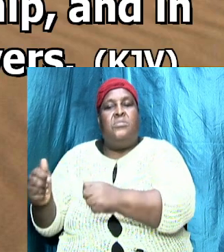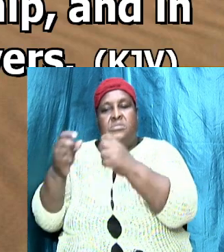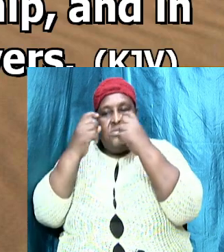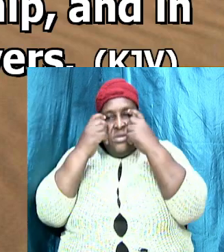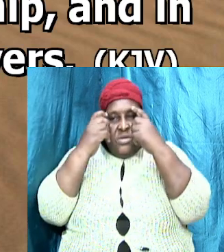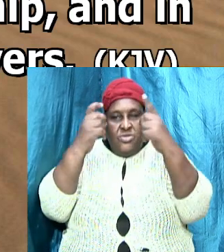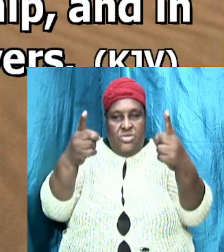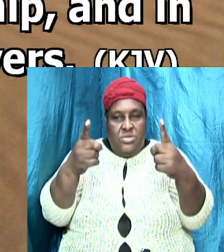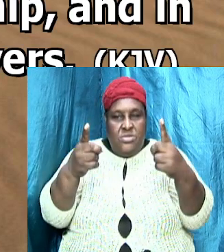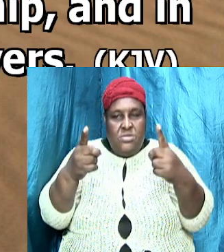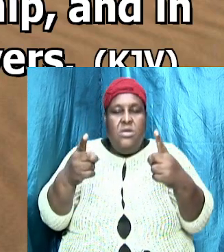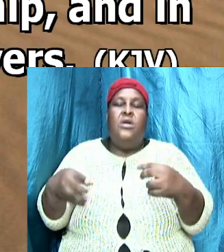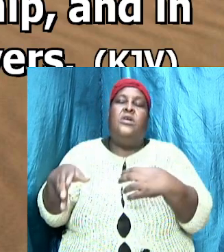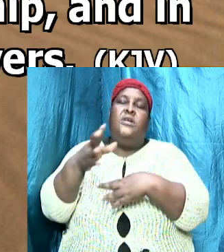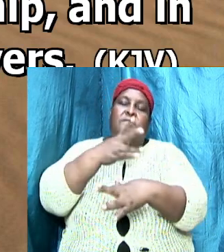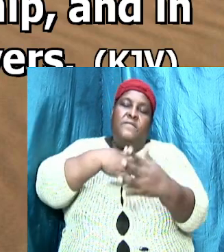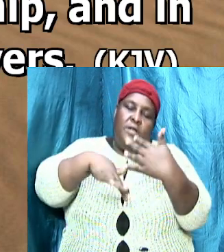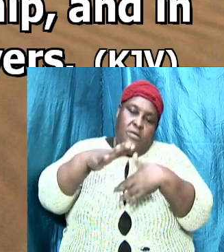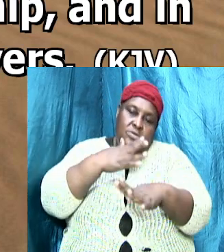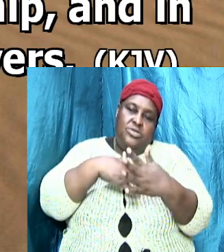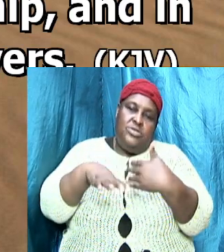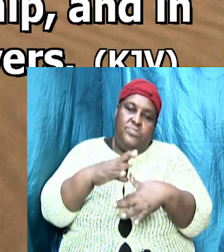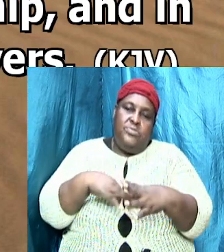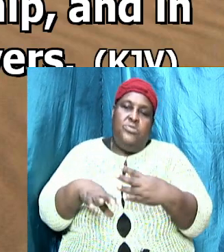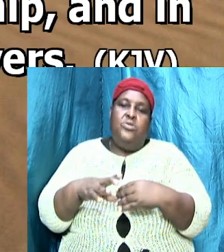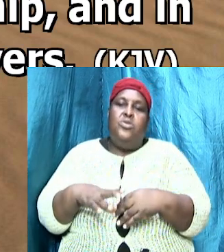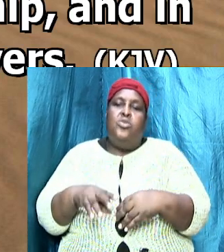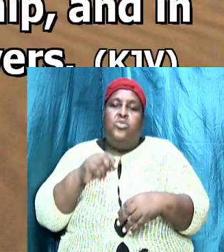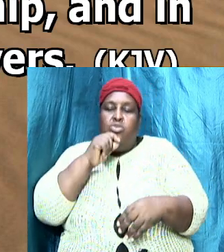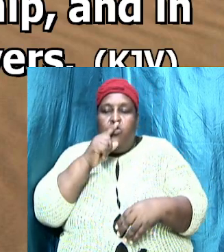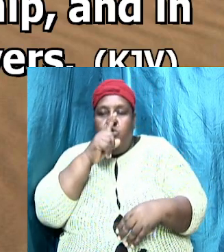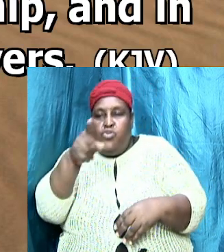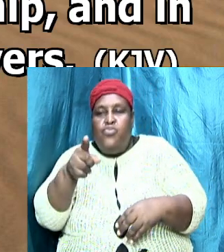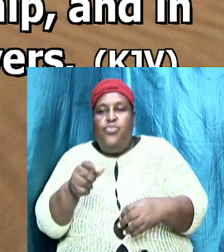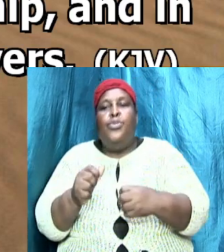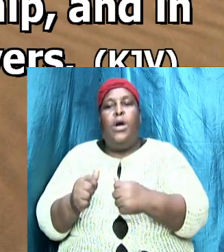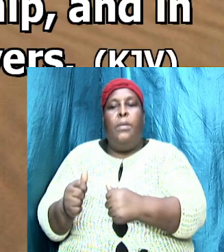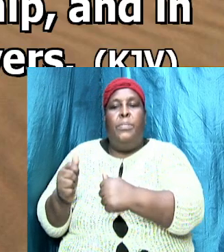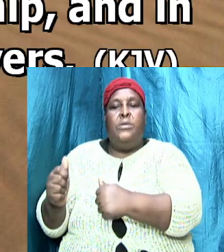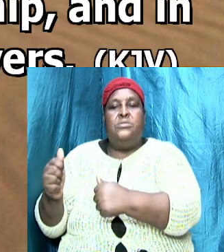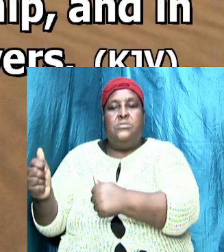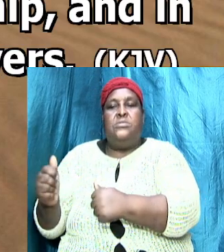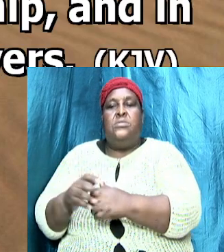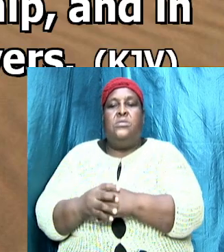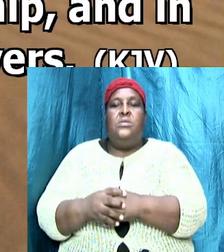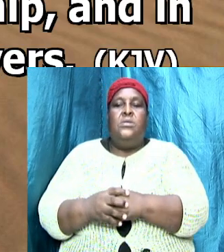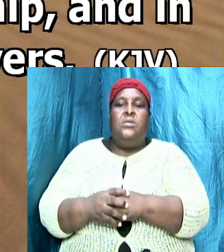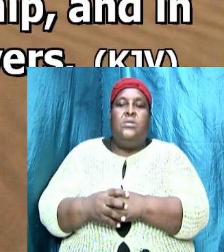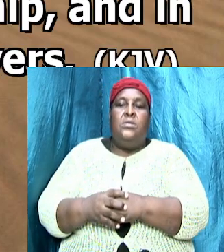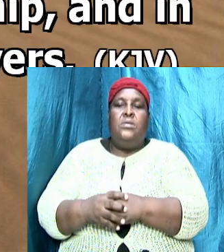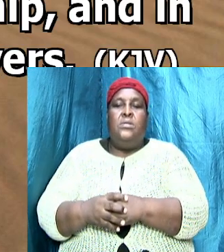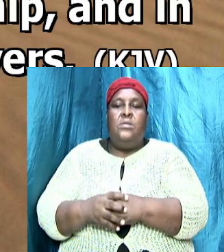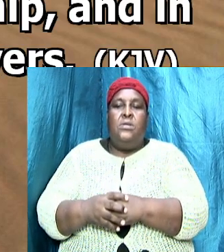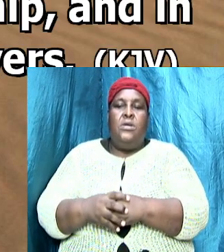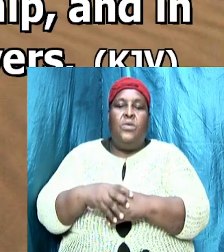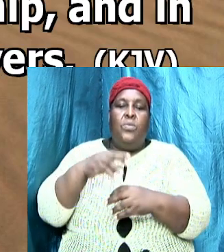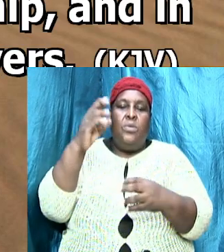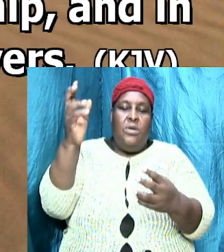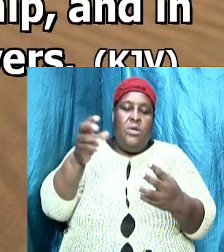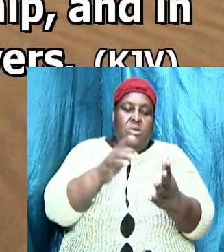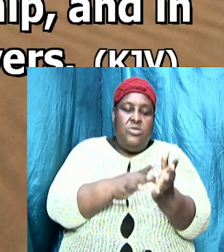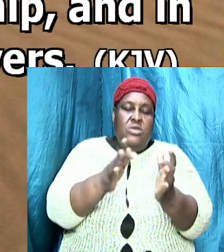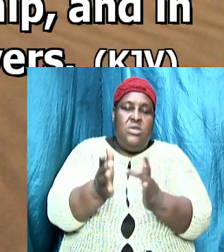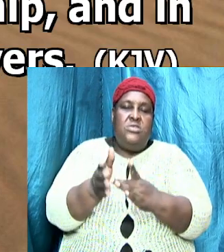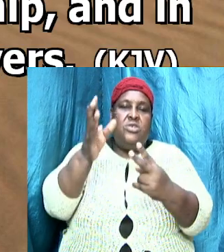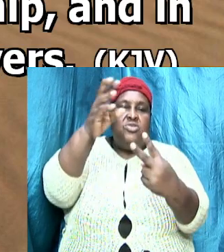so the original apostles you know where they were unpicked by Jesus Christ